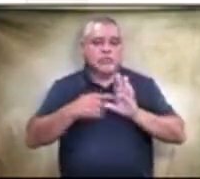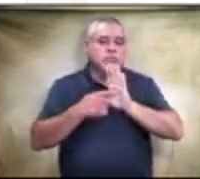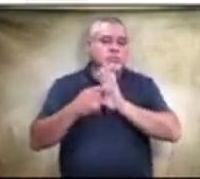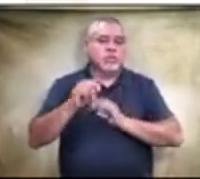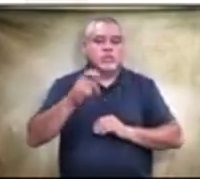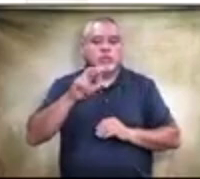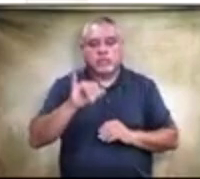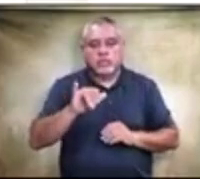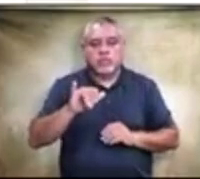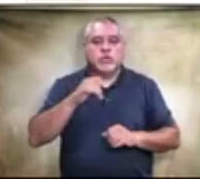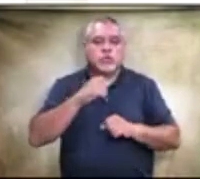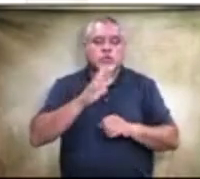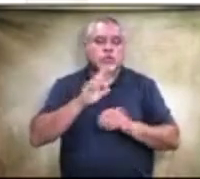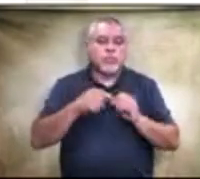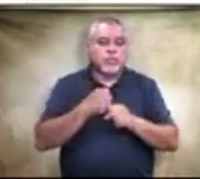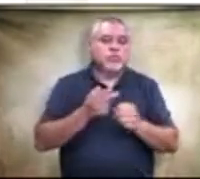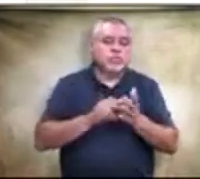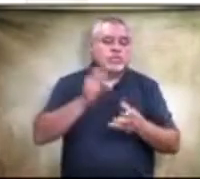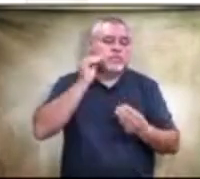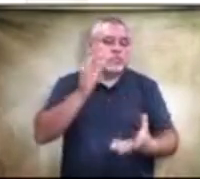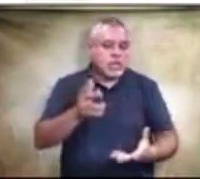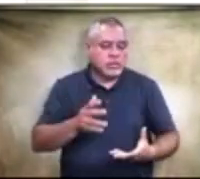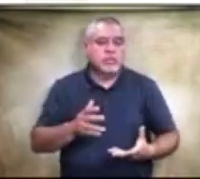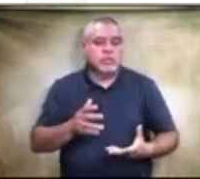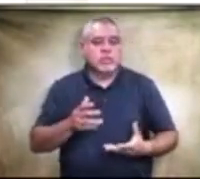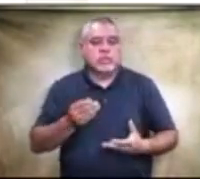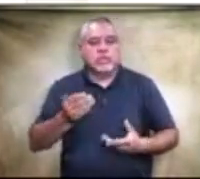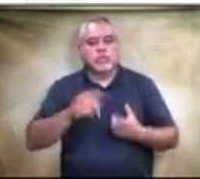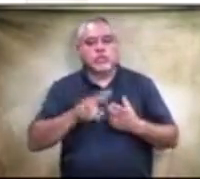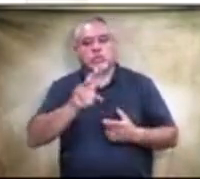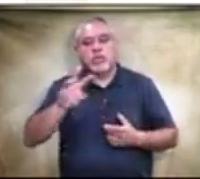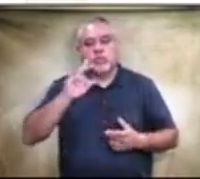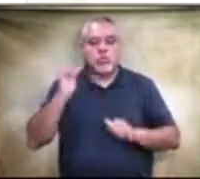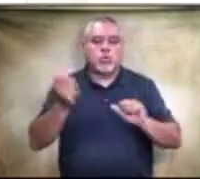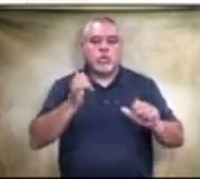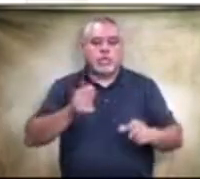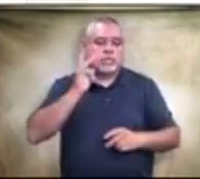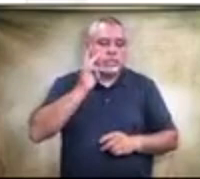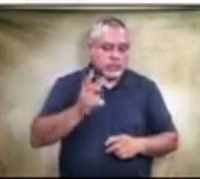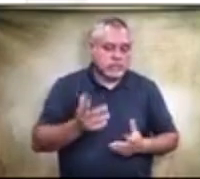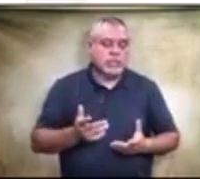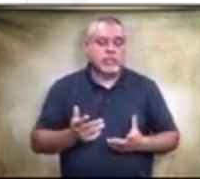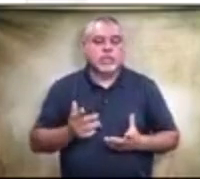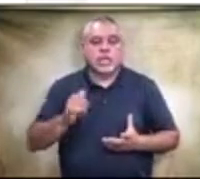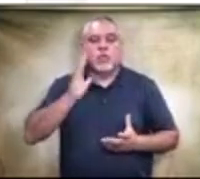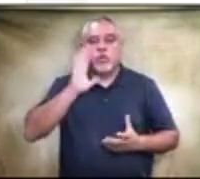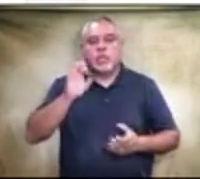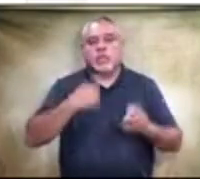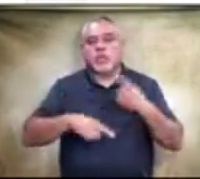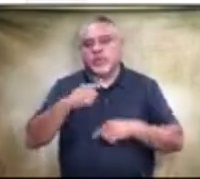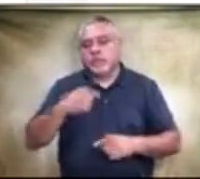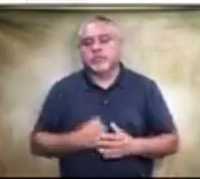making sure that this information gets to the website so everyone can see so yes that that will be coming forth yes ma